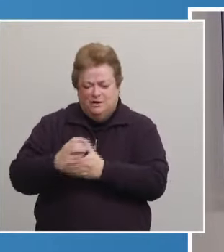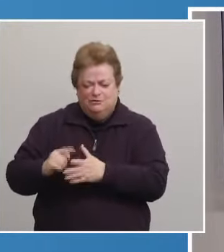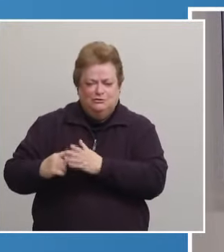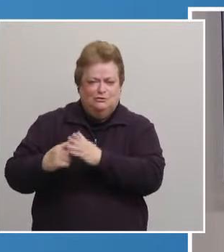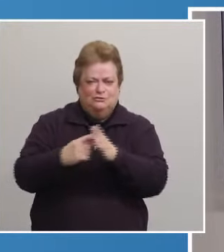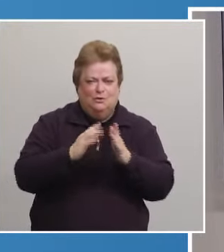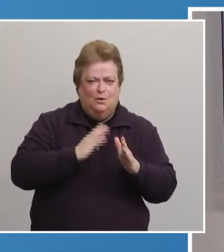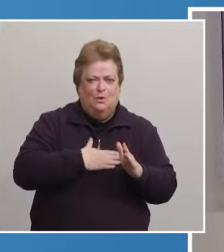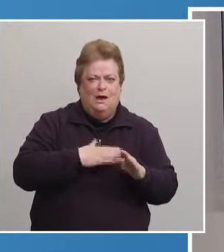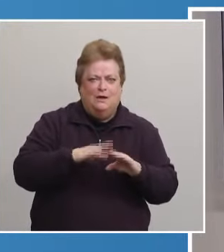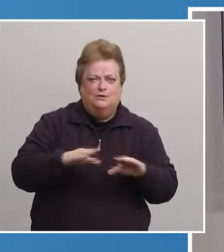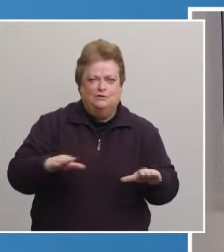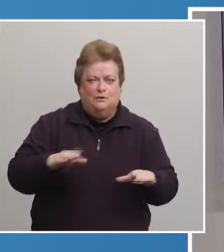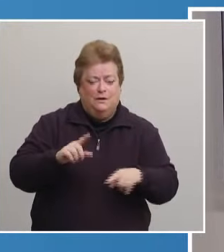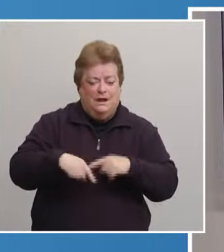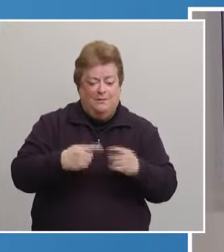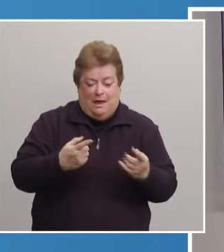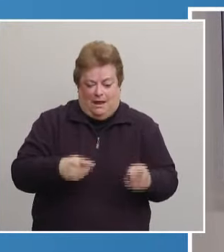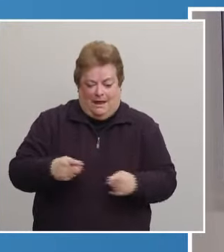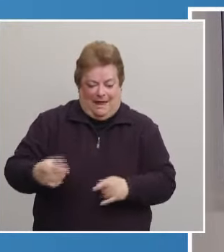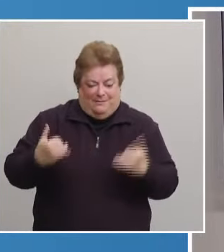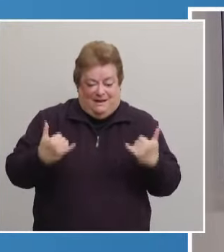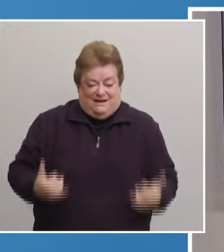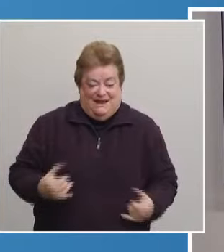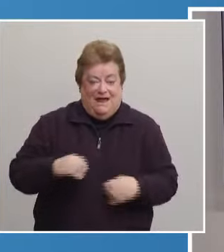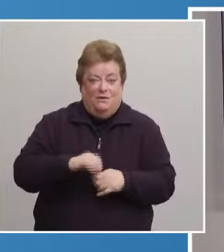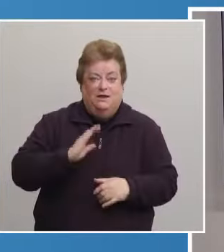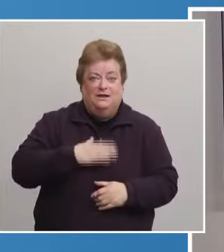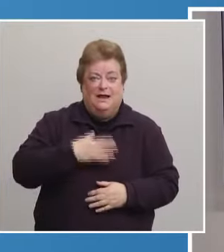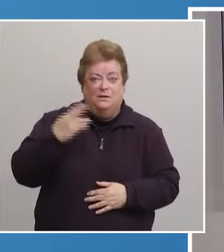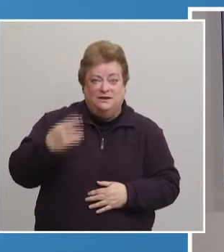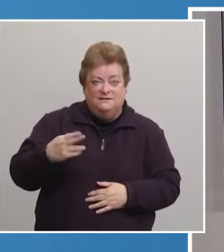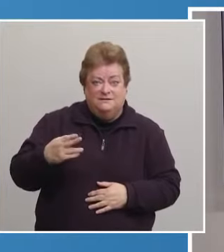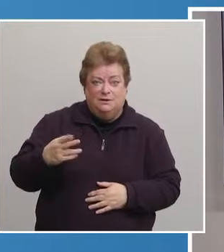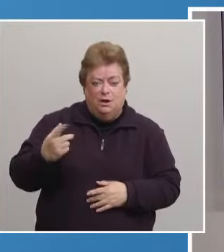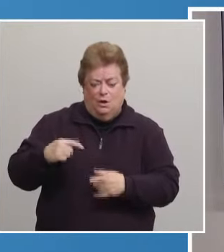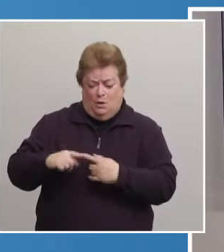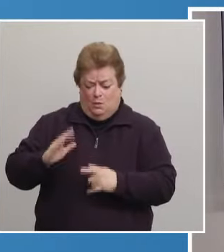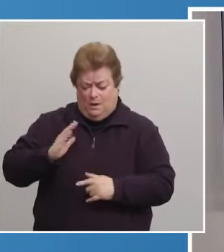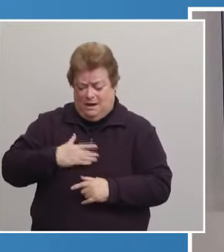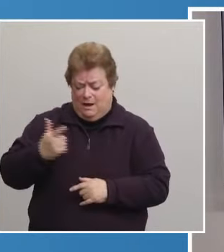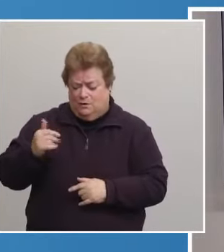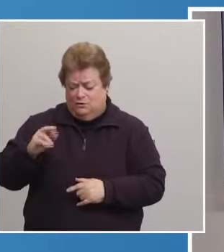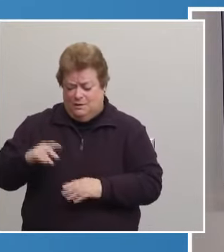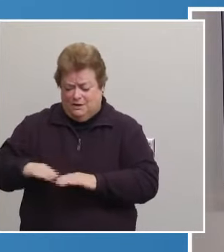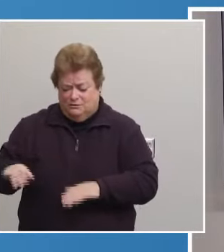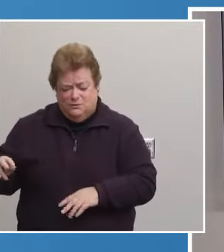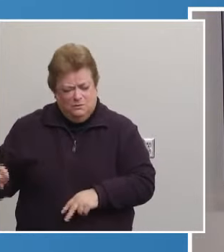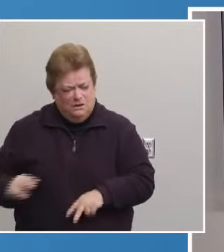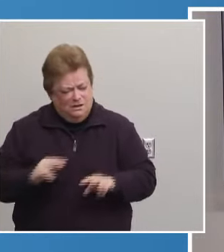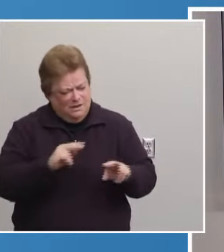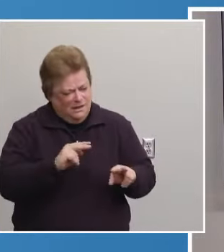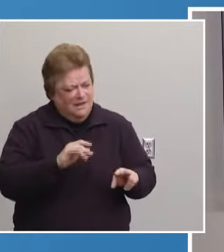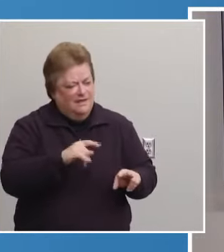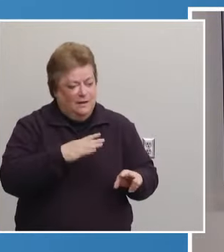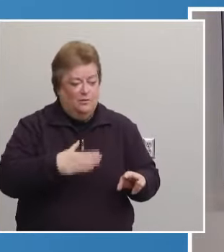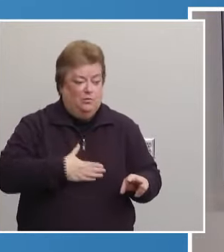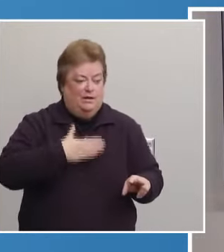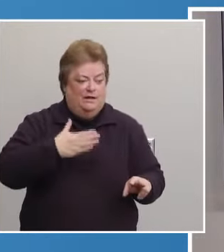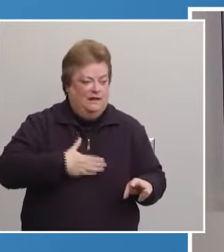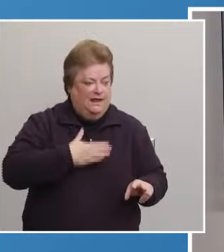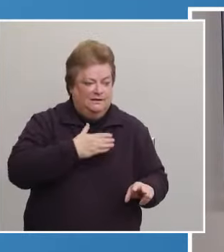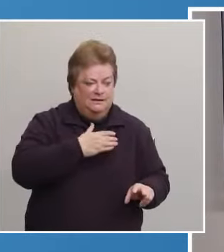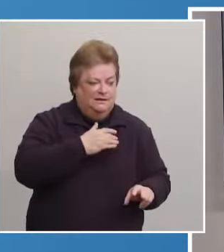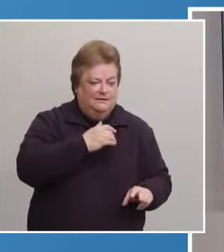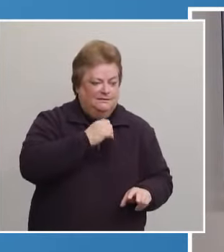about this moment in history. And as they listen and look, our grandchildren undoubtedly will be very glad that they are